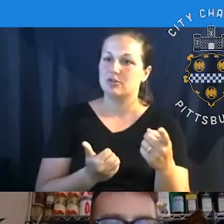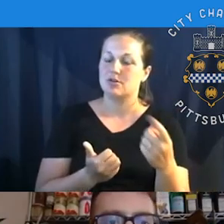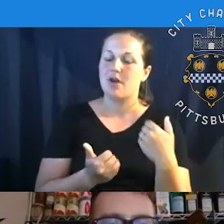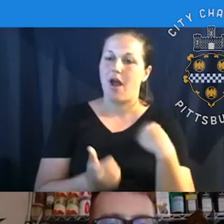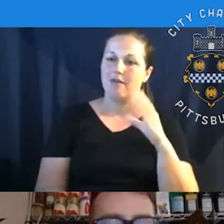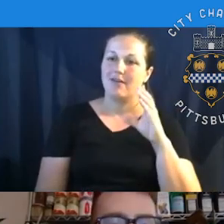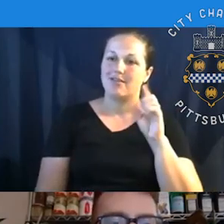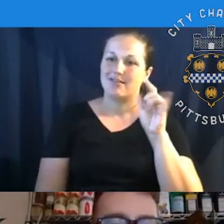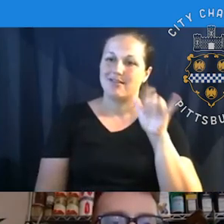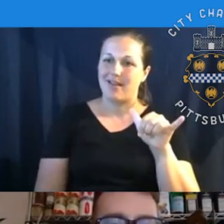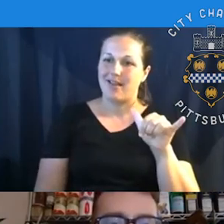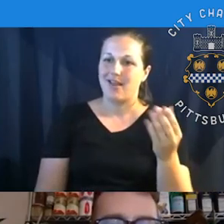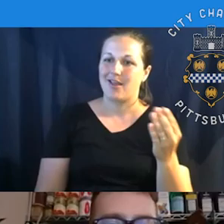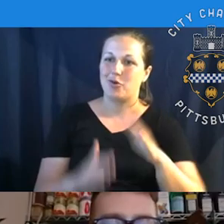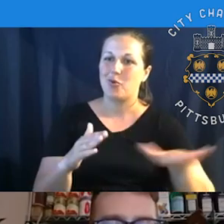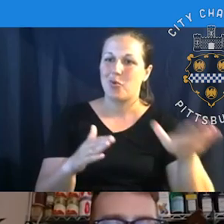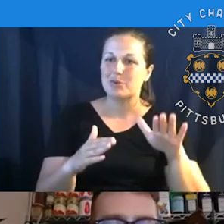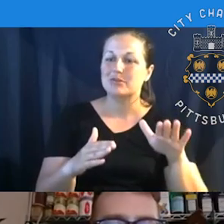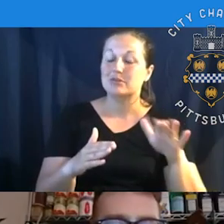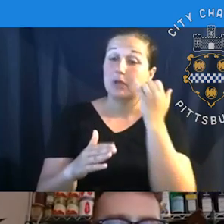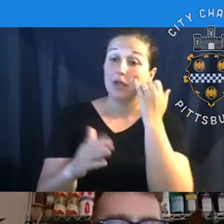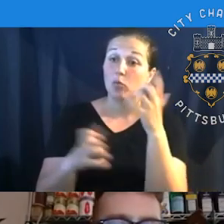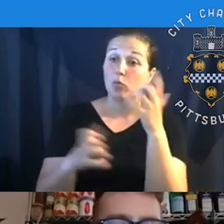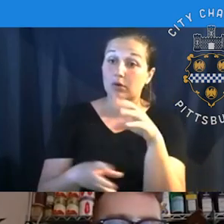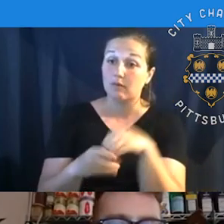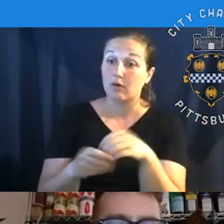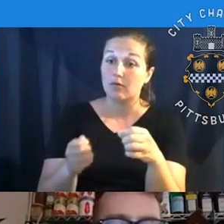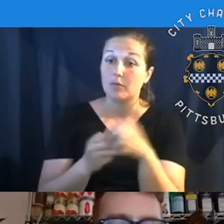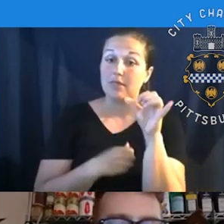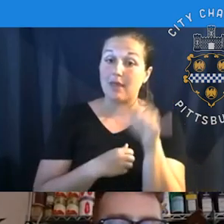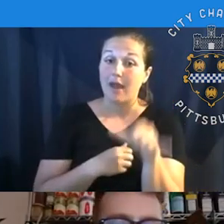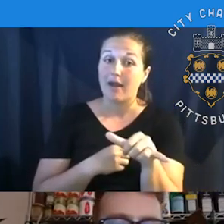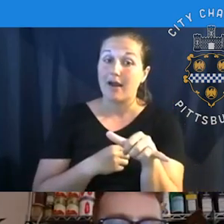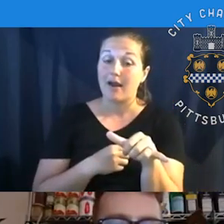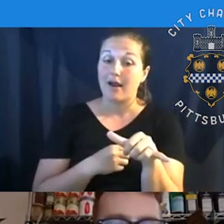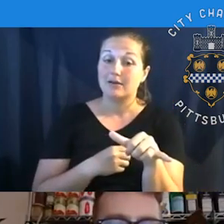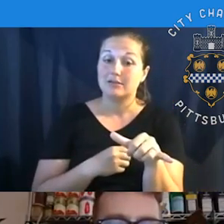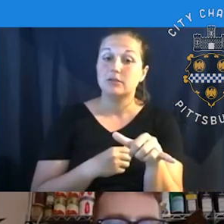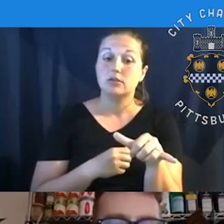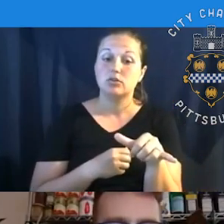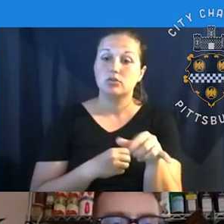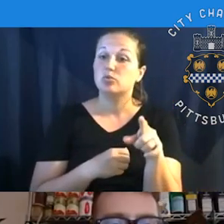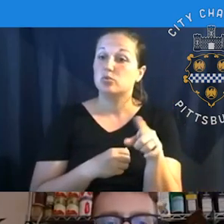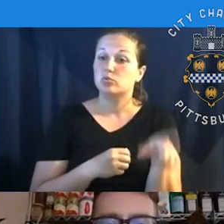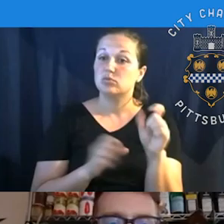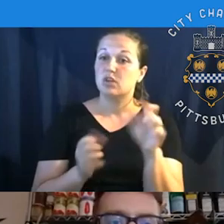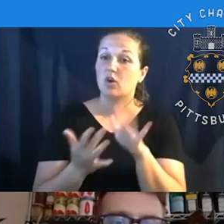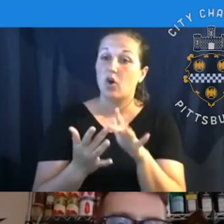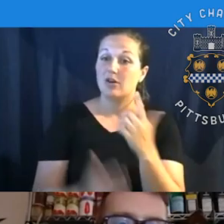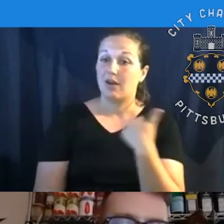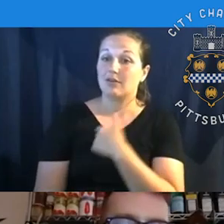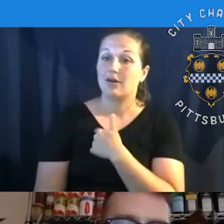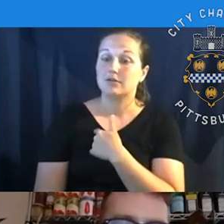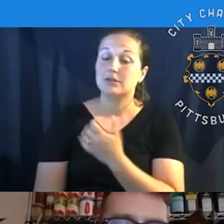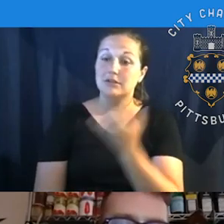So, uh, if you want to get involved from a, um, kind of a patron user standpoint, you can contact us if you're interested in